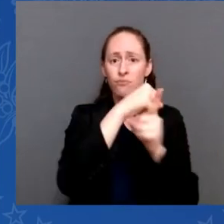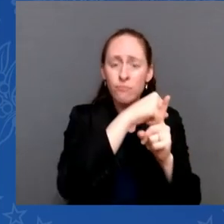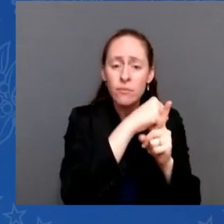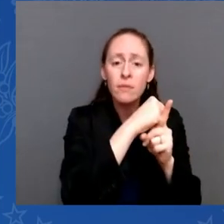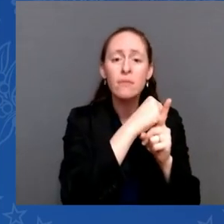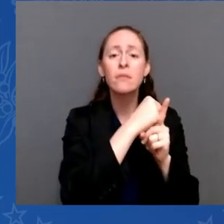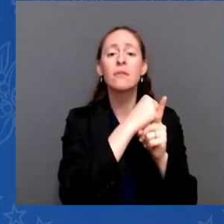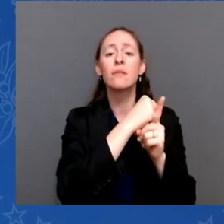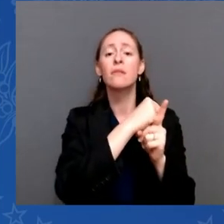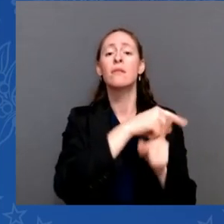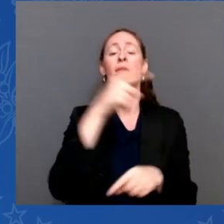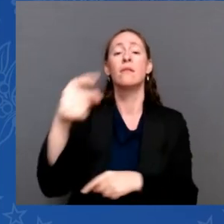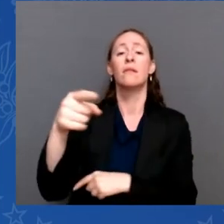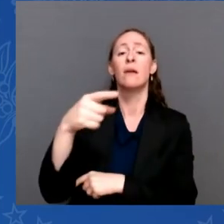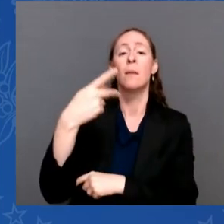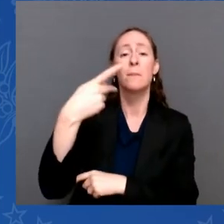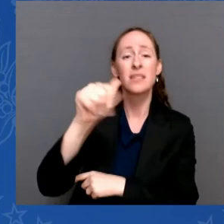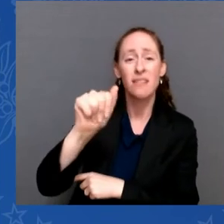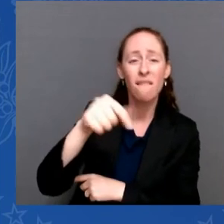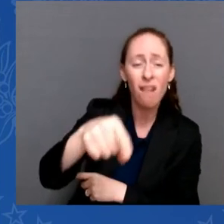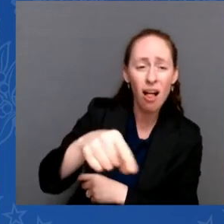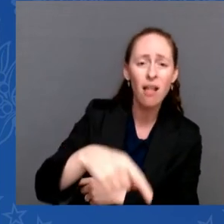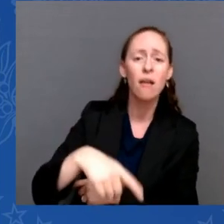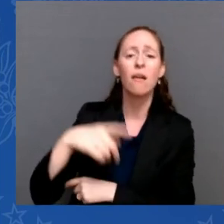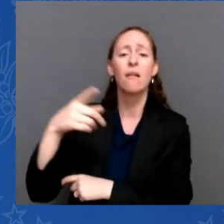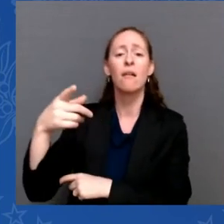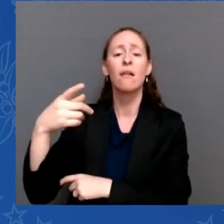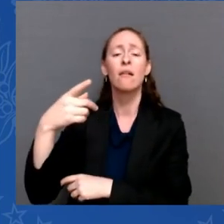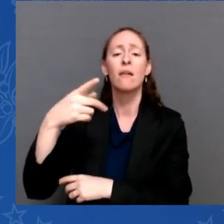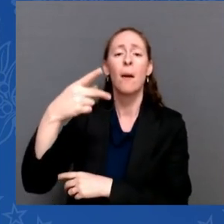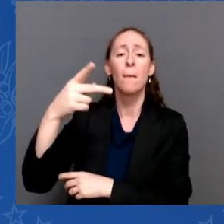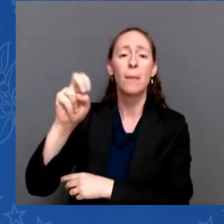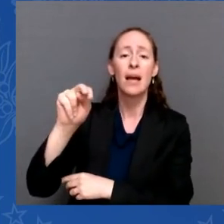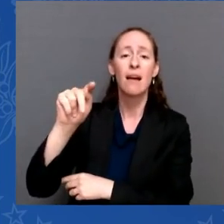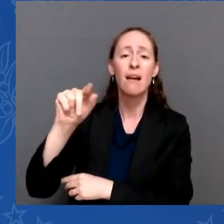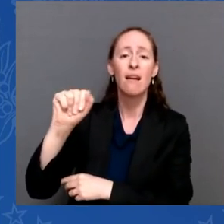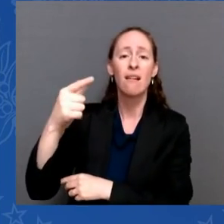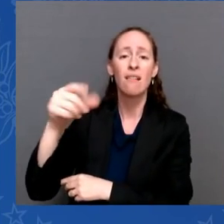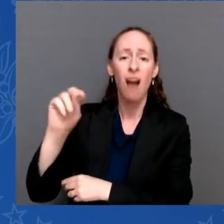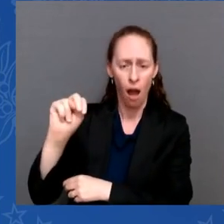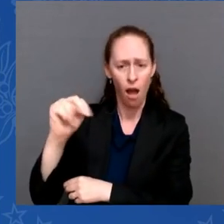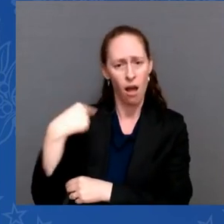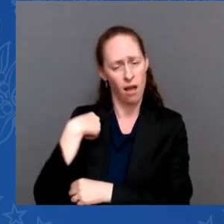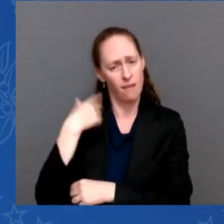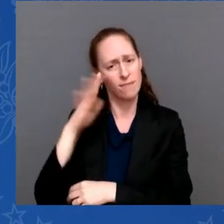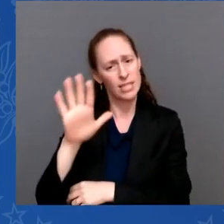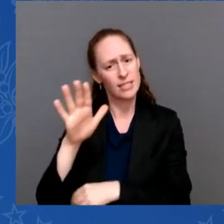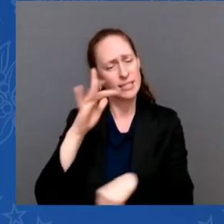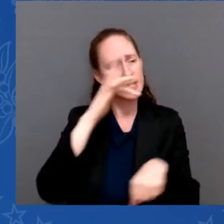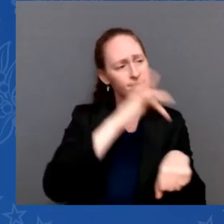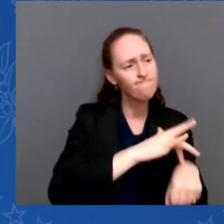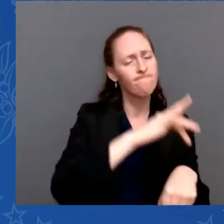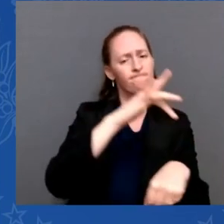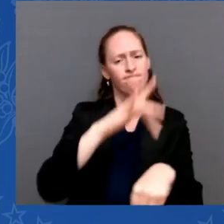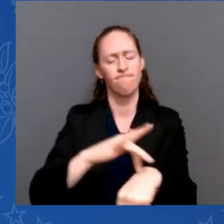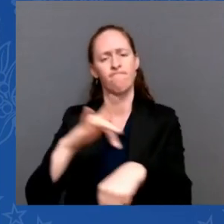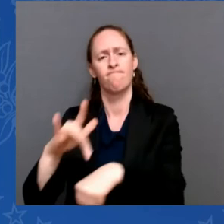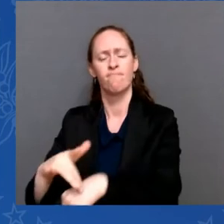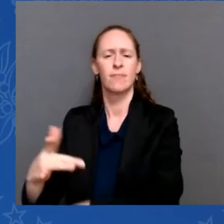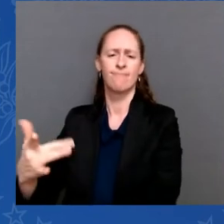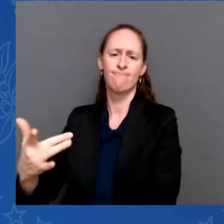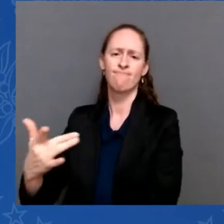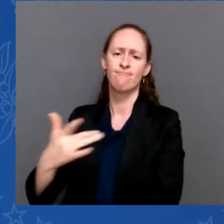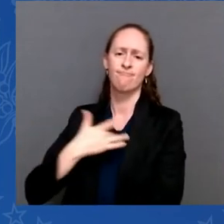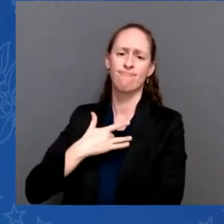Standing in the memorial at Ground Zero, seeing the names of those who died forever etched in bronze is a